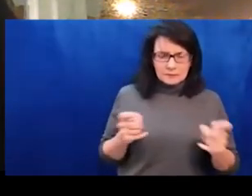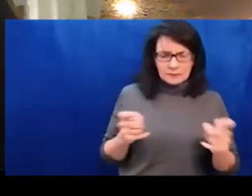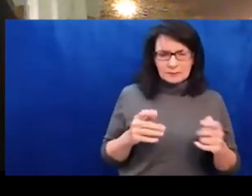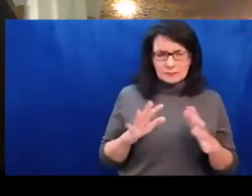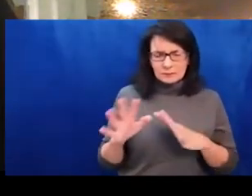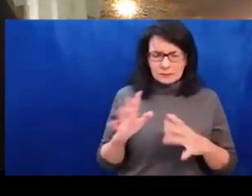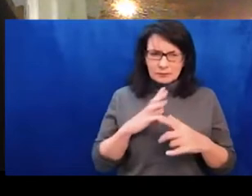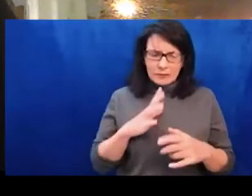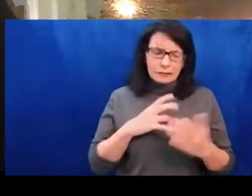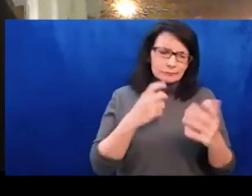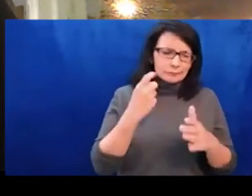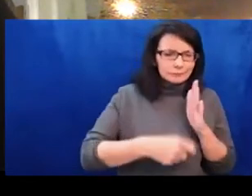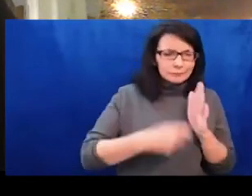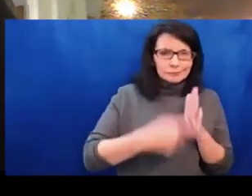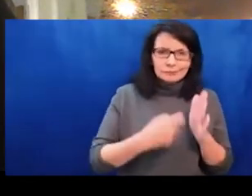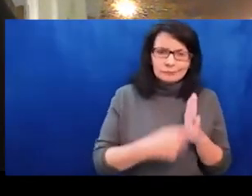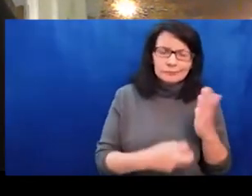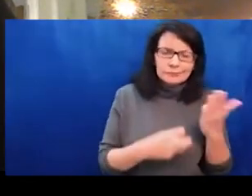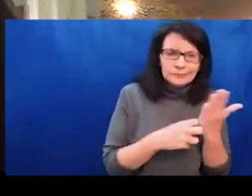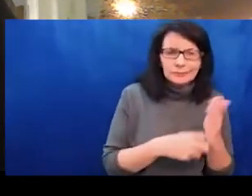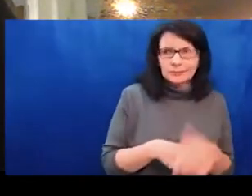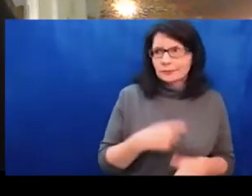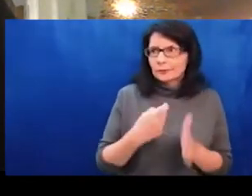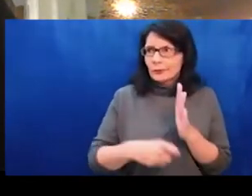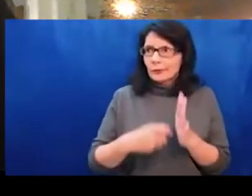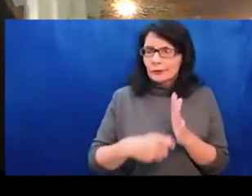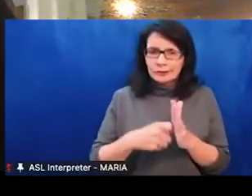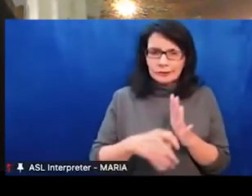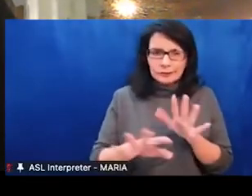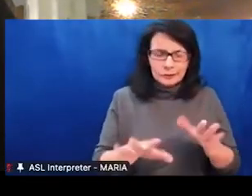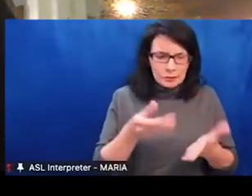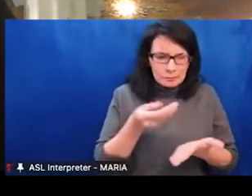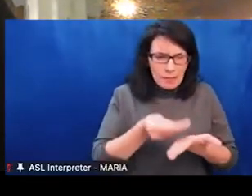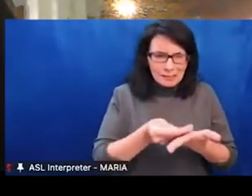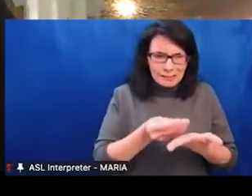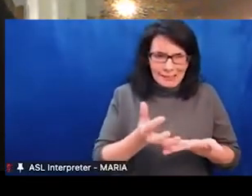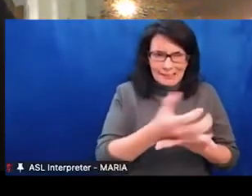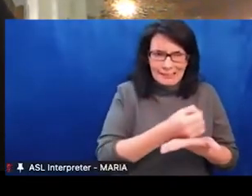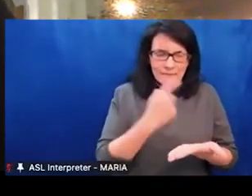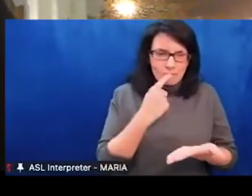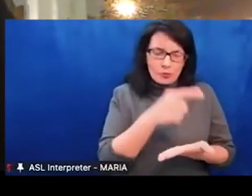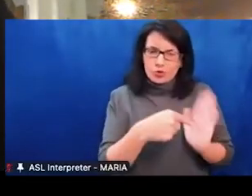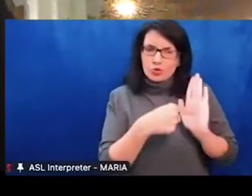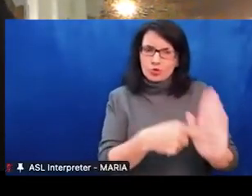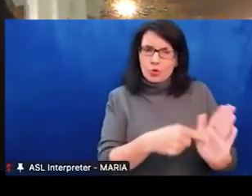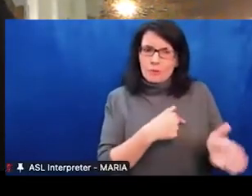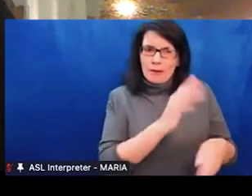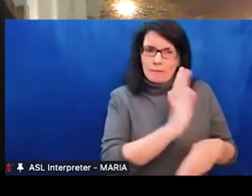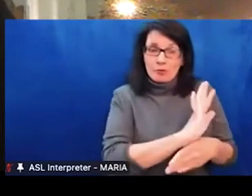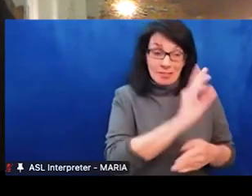host for replaced people who came from other parts of